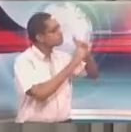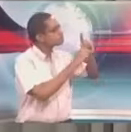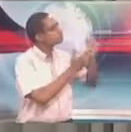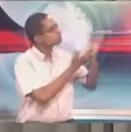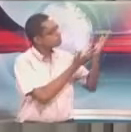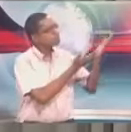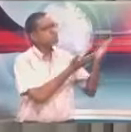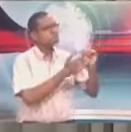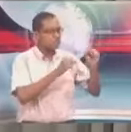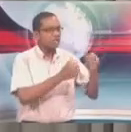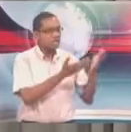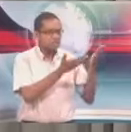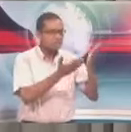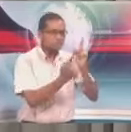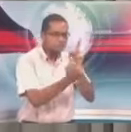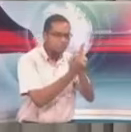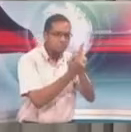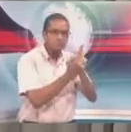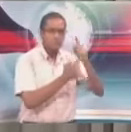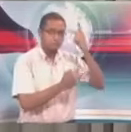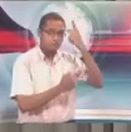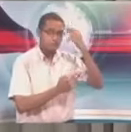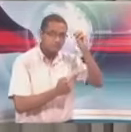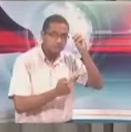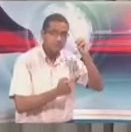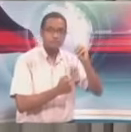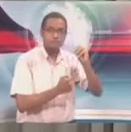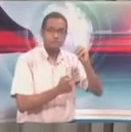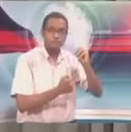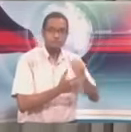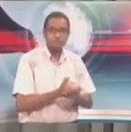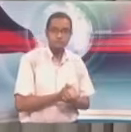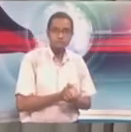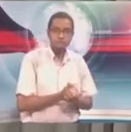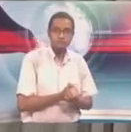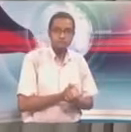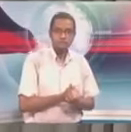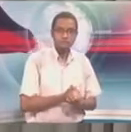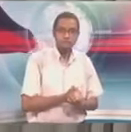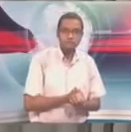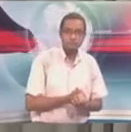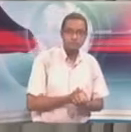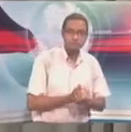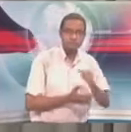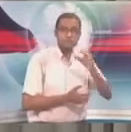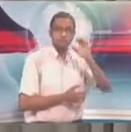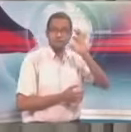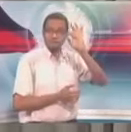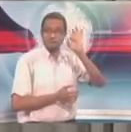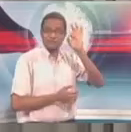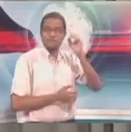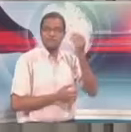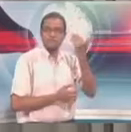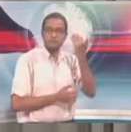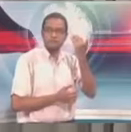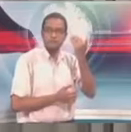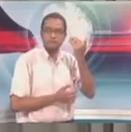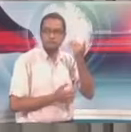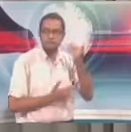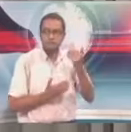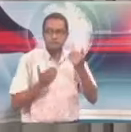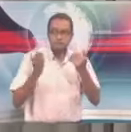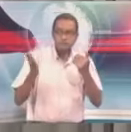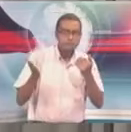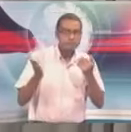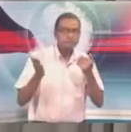Minister. Up to Friday, when I heard the leader of the opposition, I did not know what type of